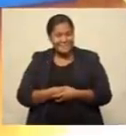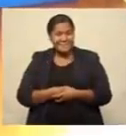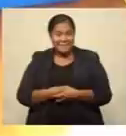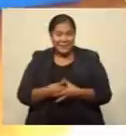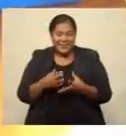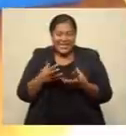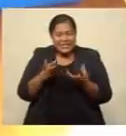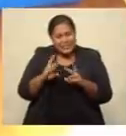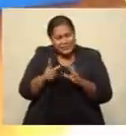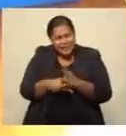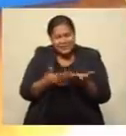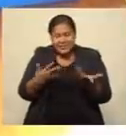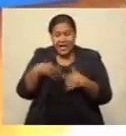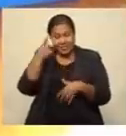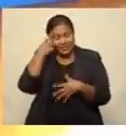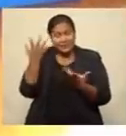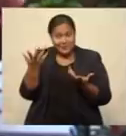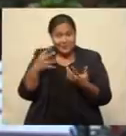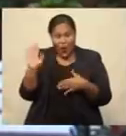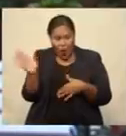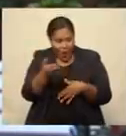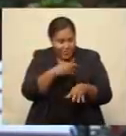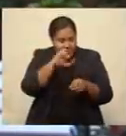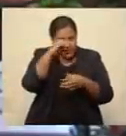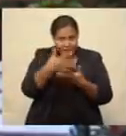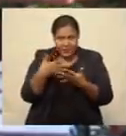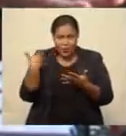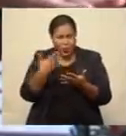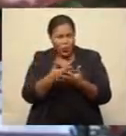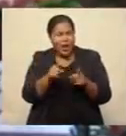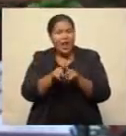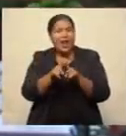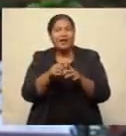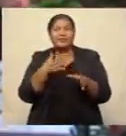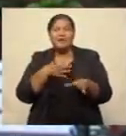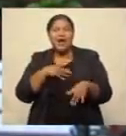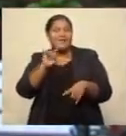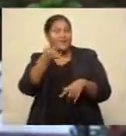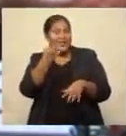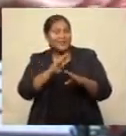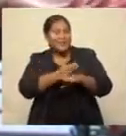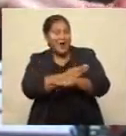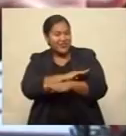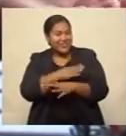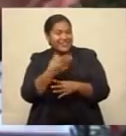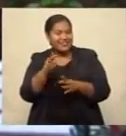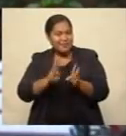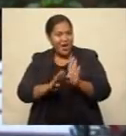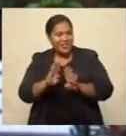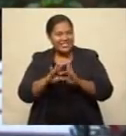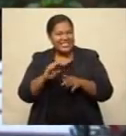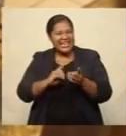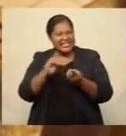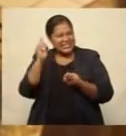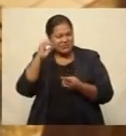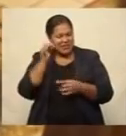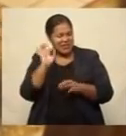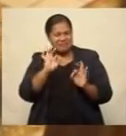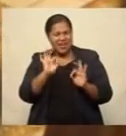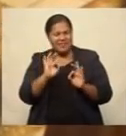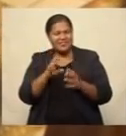I sometimes think that my, all those experiences were almost like my first marine biology degree. I didn't have to have an academic degree.